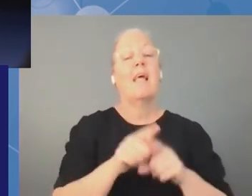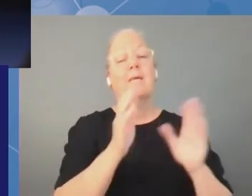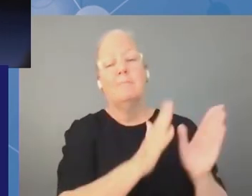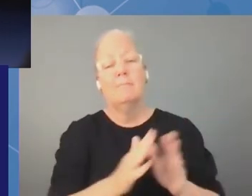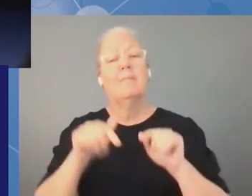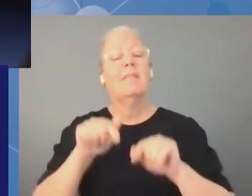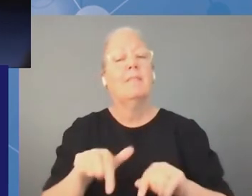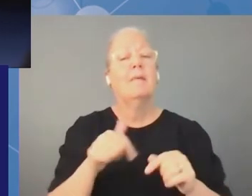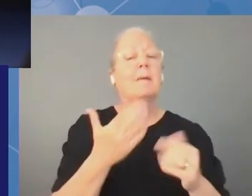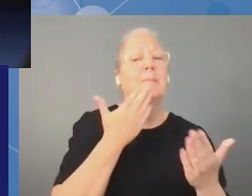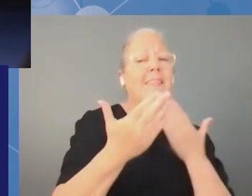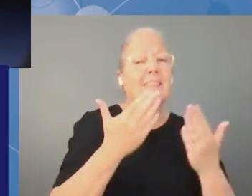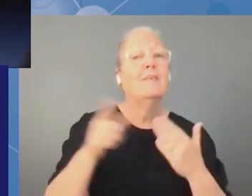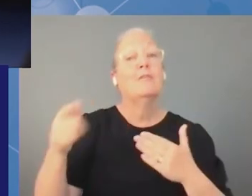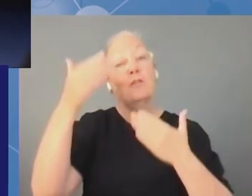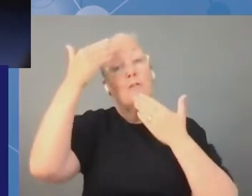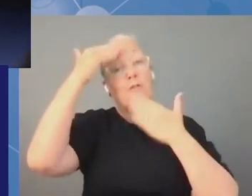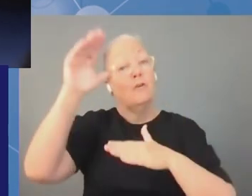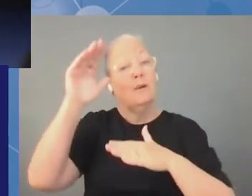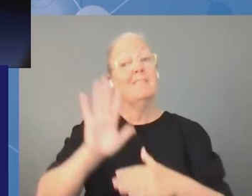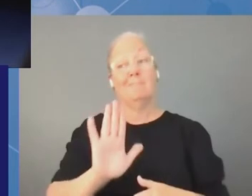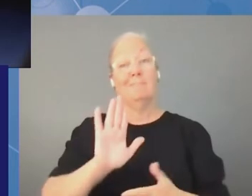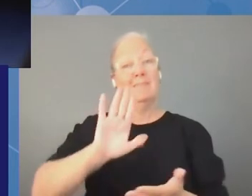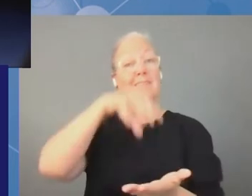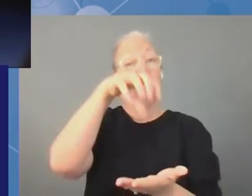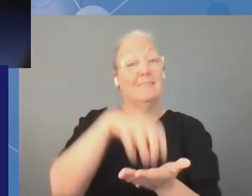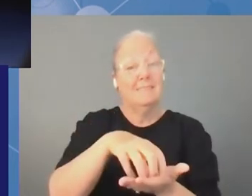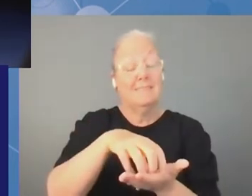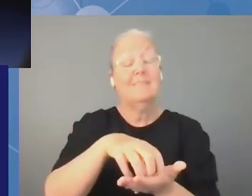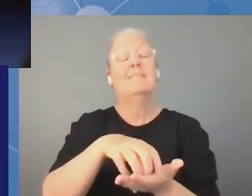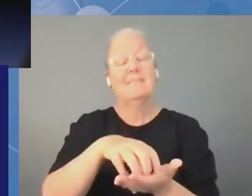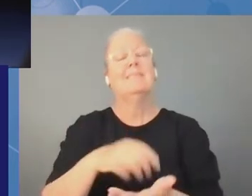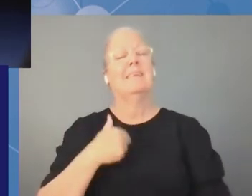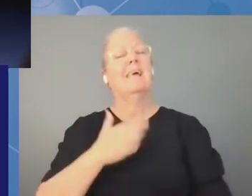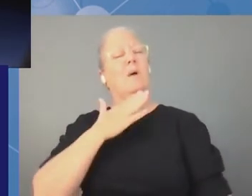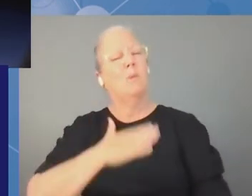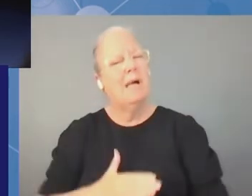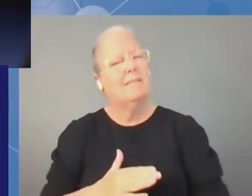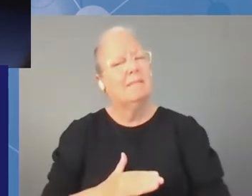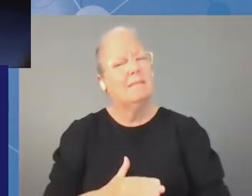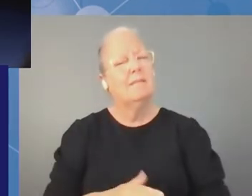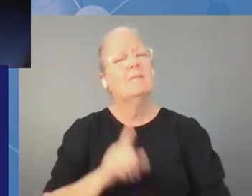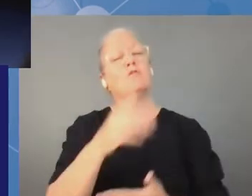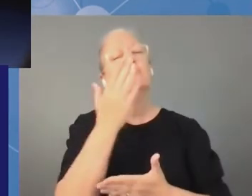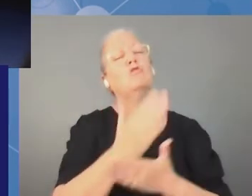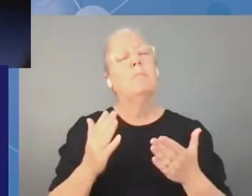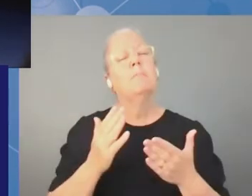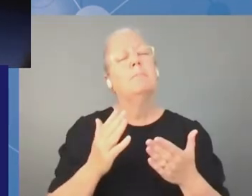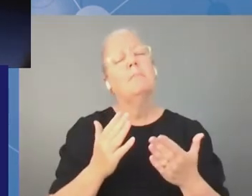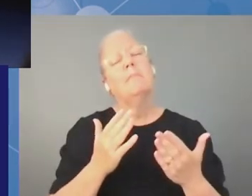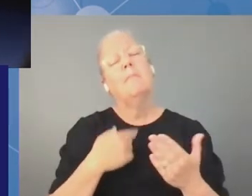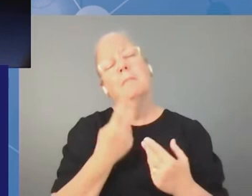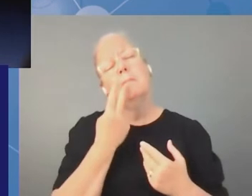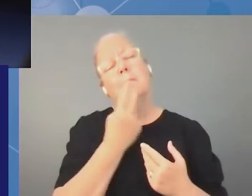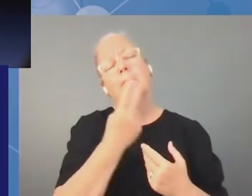before panelists touched upon some of the missing aspects at the forum i